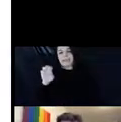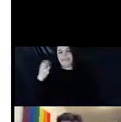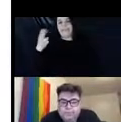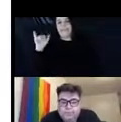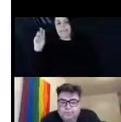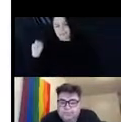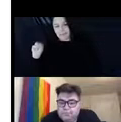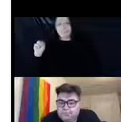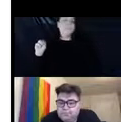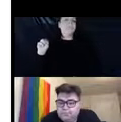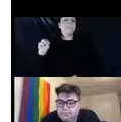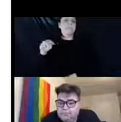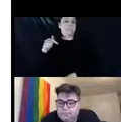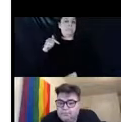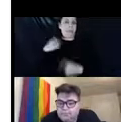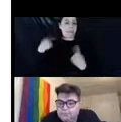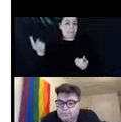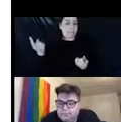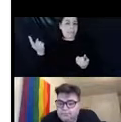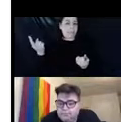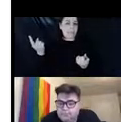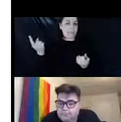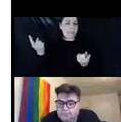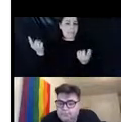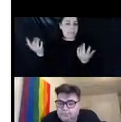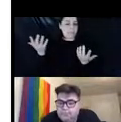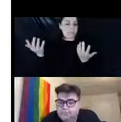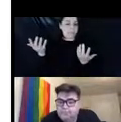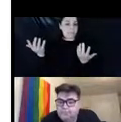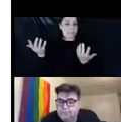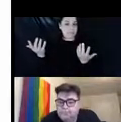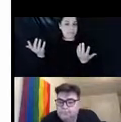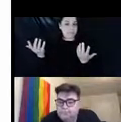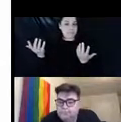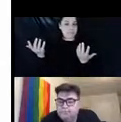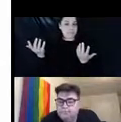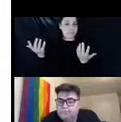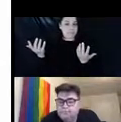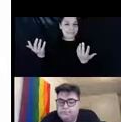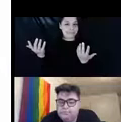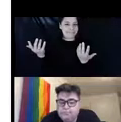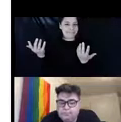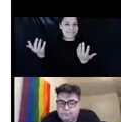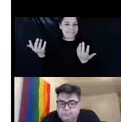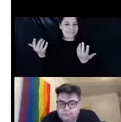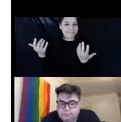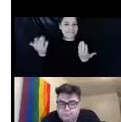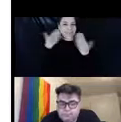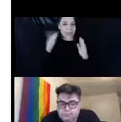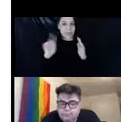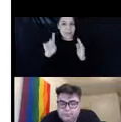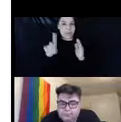I've been, uh, you know, I, I've been, uh, back, I don't even know where to begin.